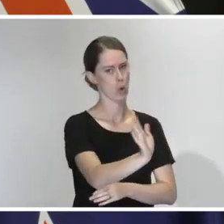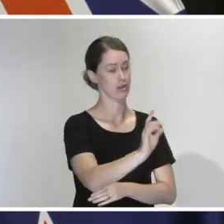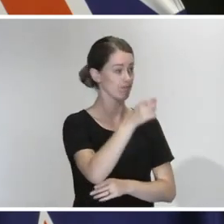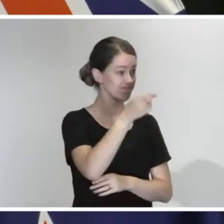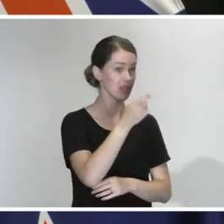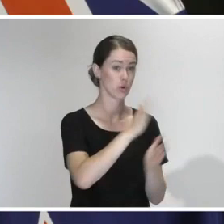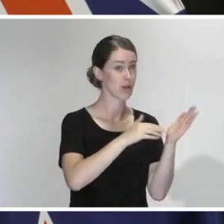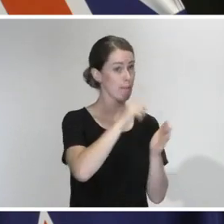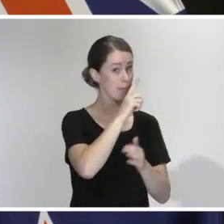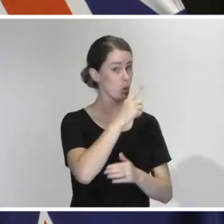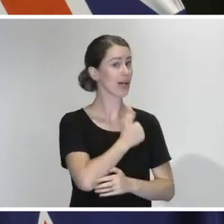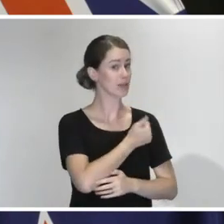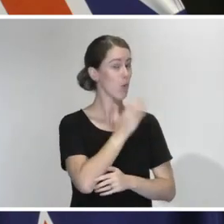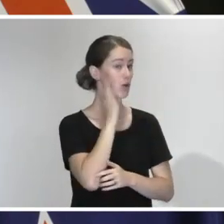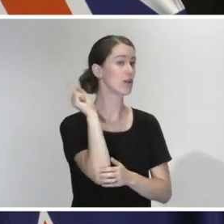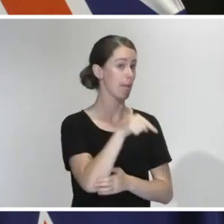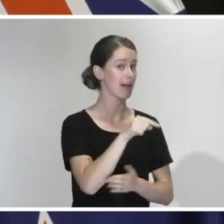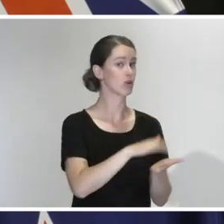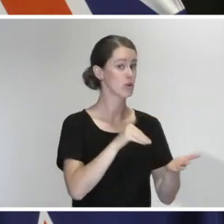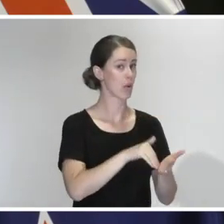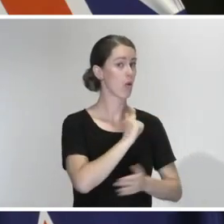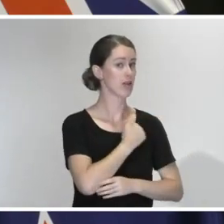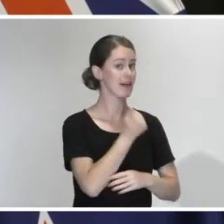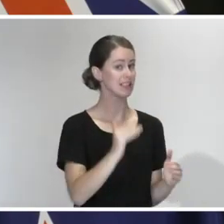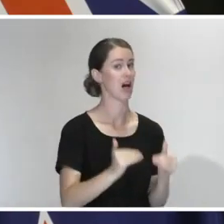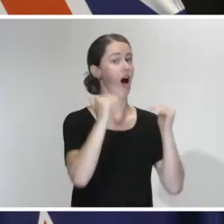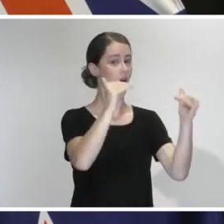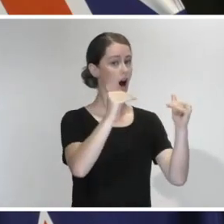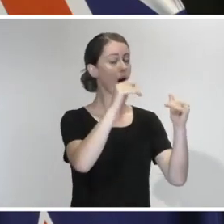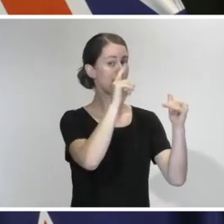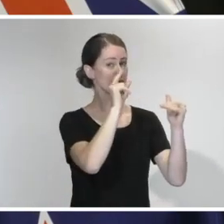Zealanders that you can expect at our borders, we will be expecting more of you.